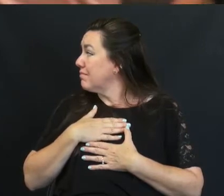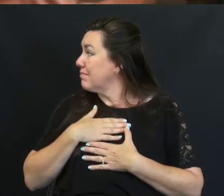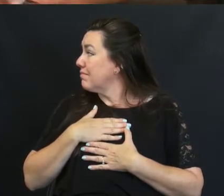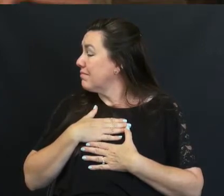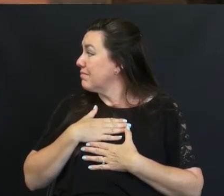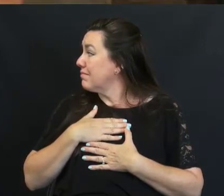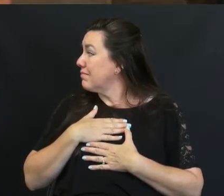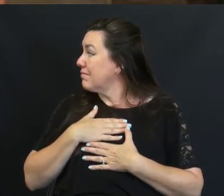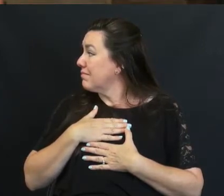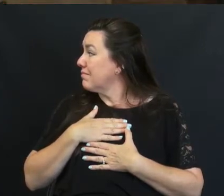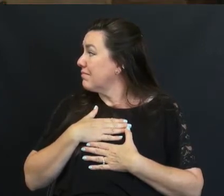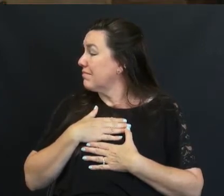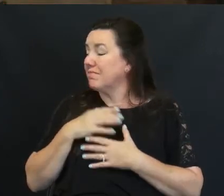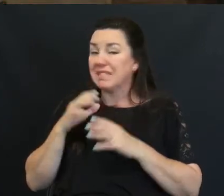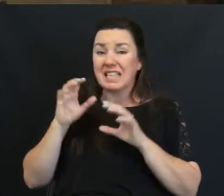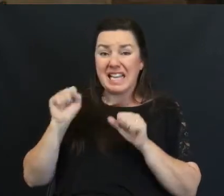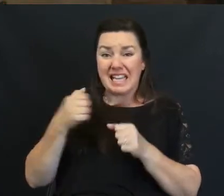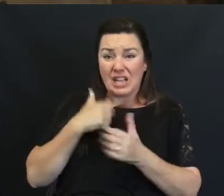I'm down there